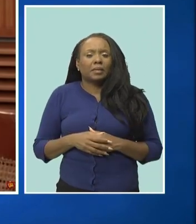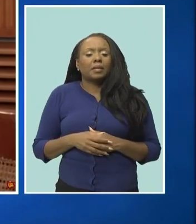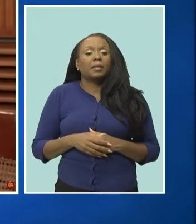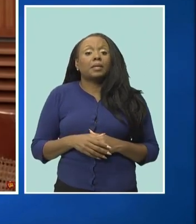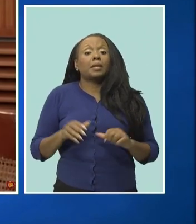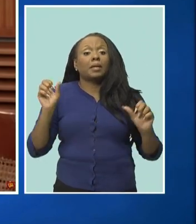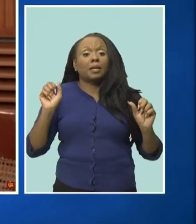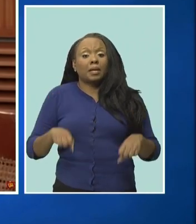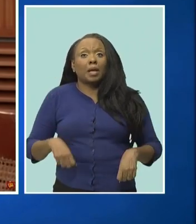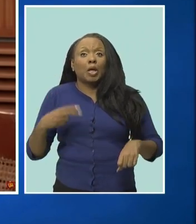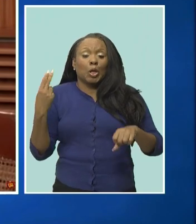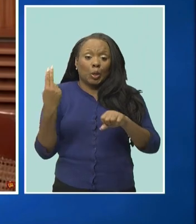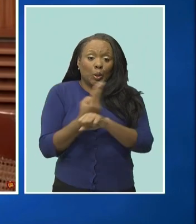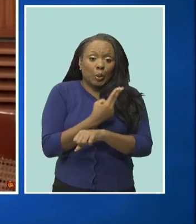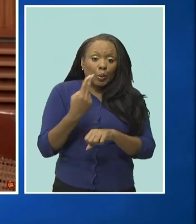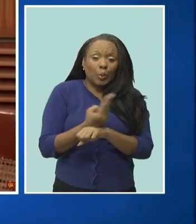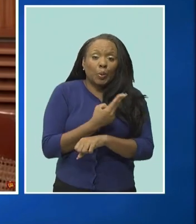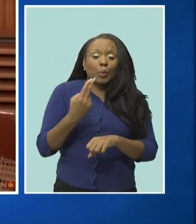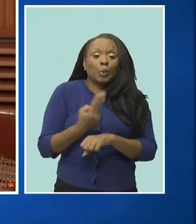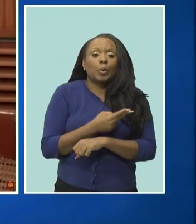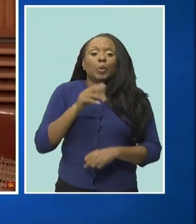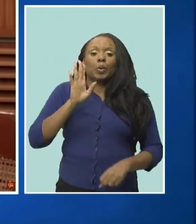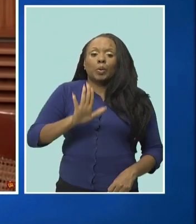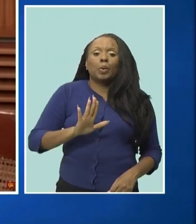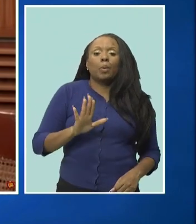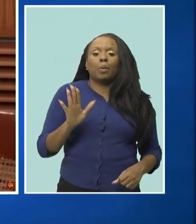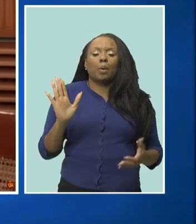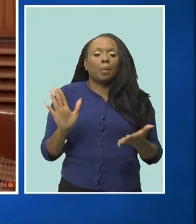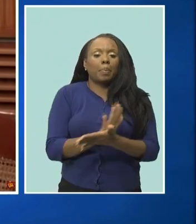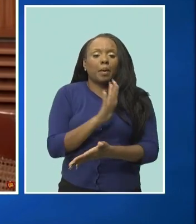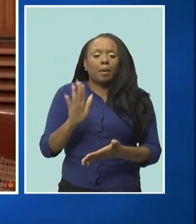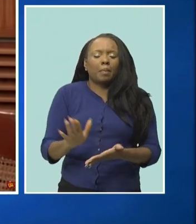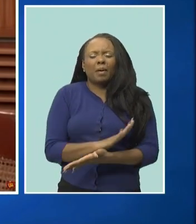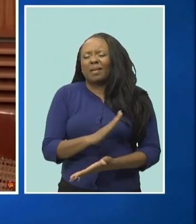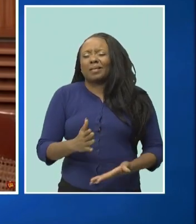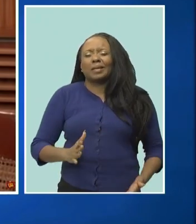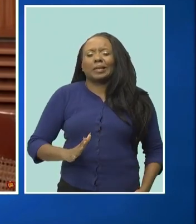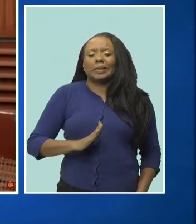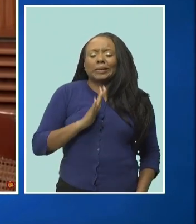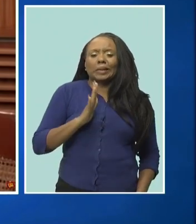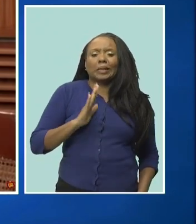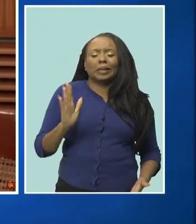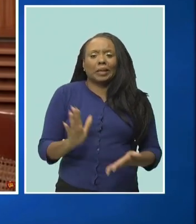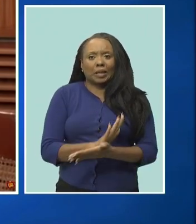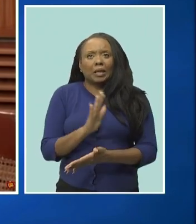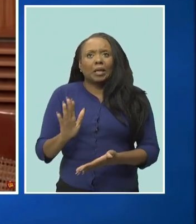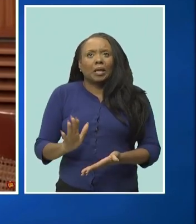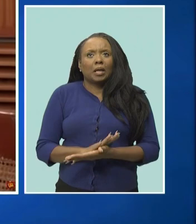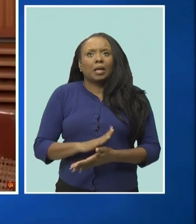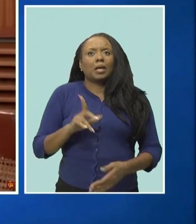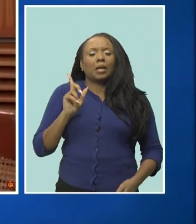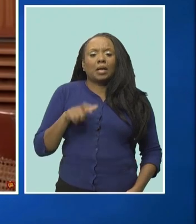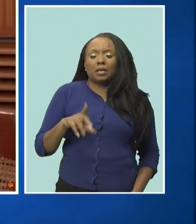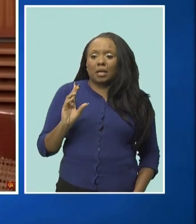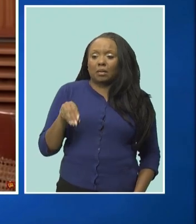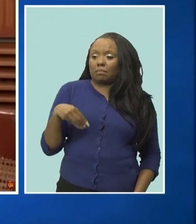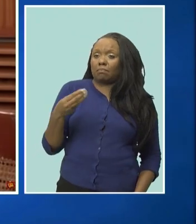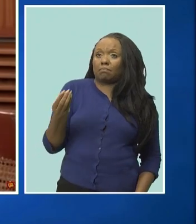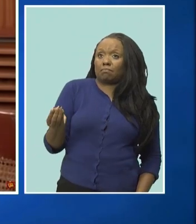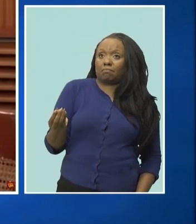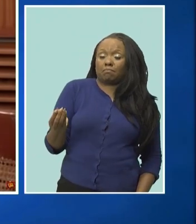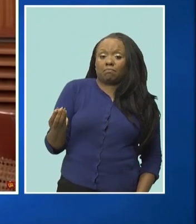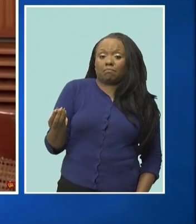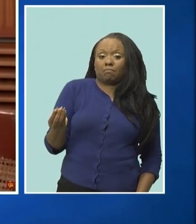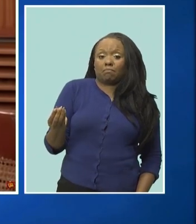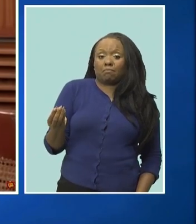use on the presentation of our identity documents to a police officer or transport officer either or provided that